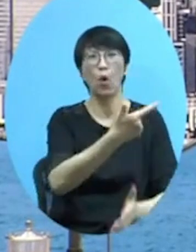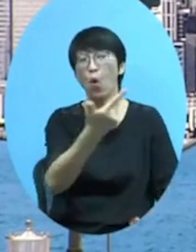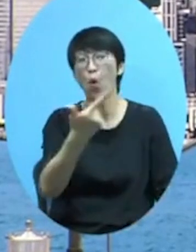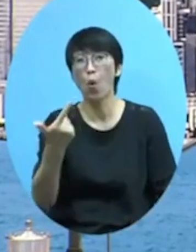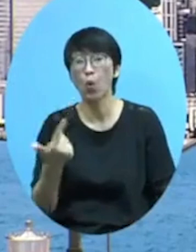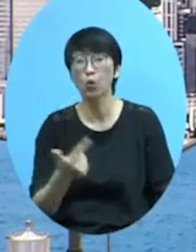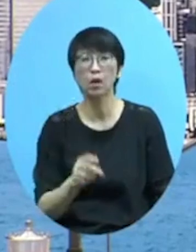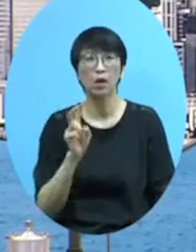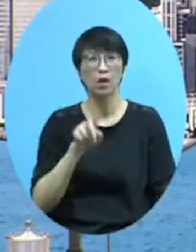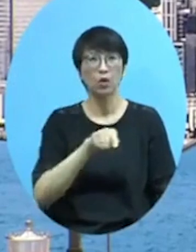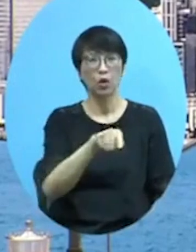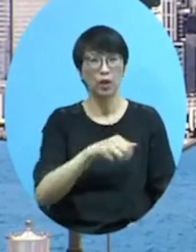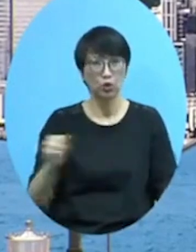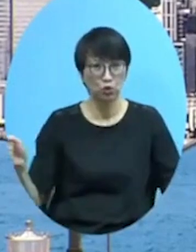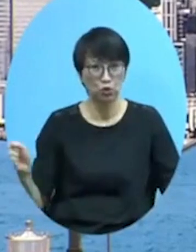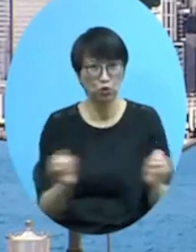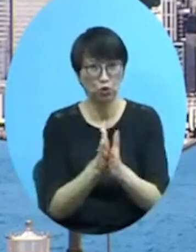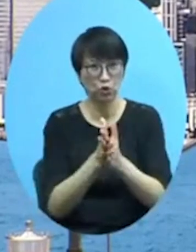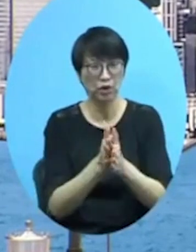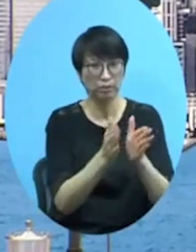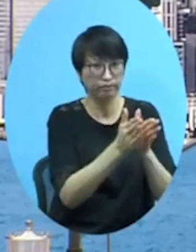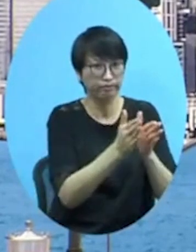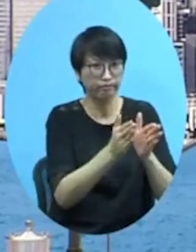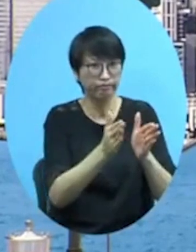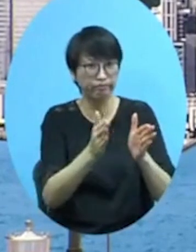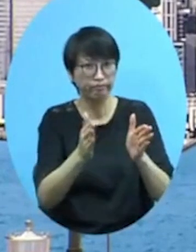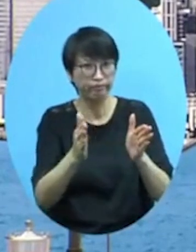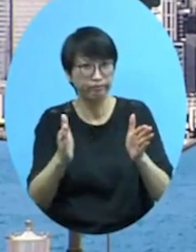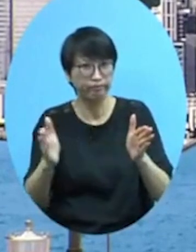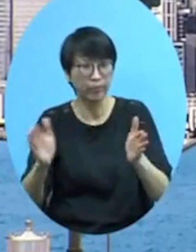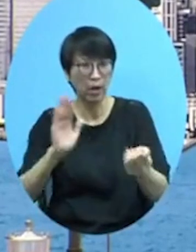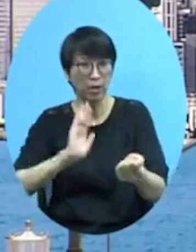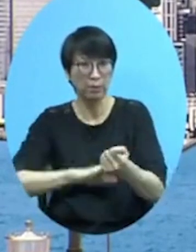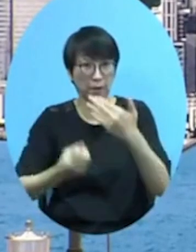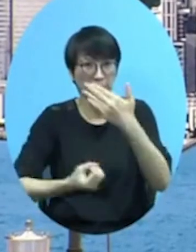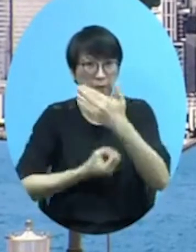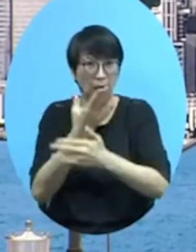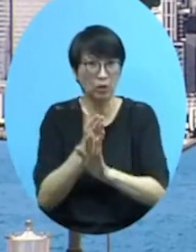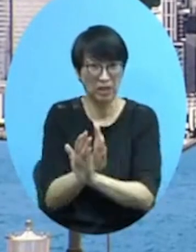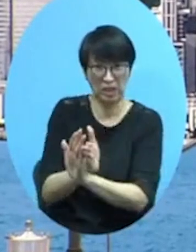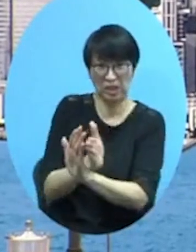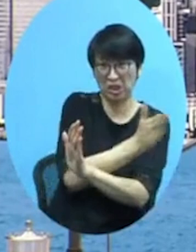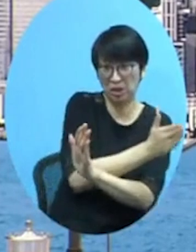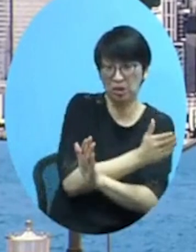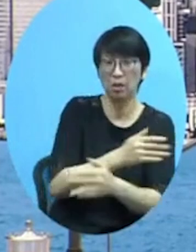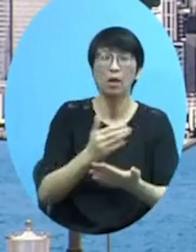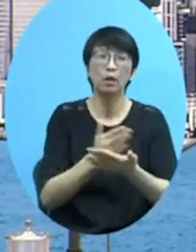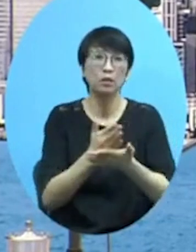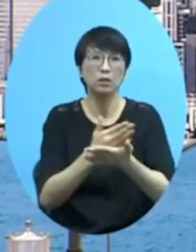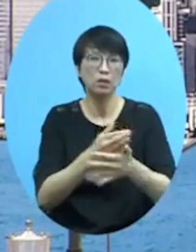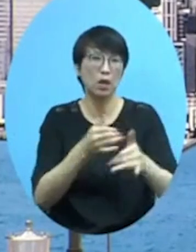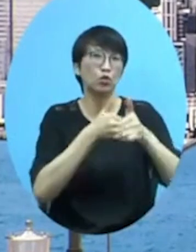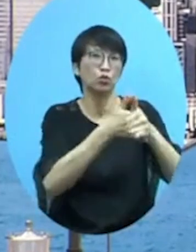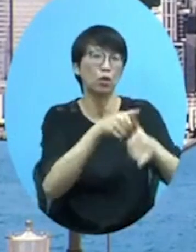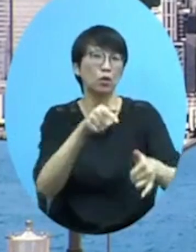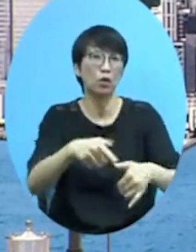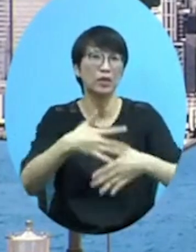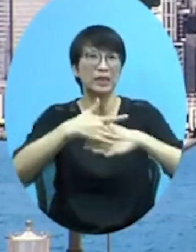tracing all these contests and sources, but it is expected that it will be difficult and